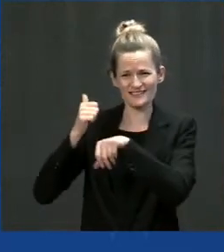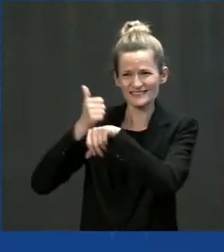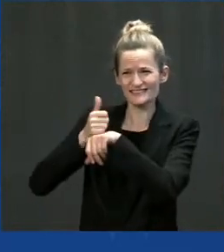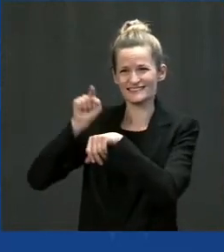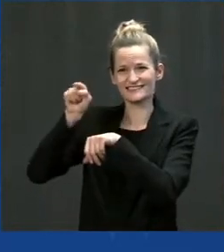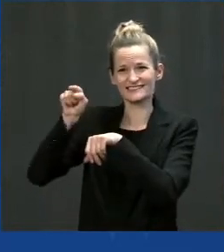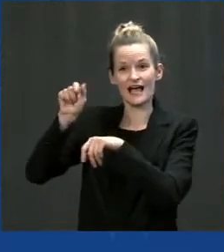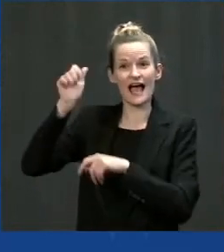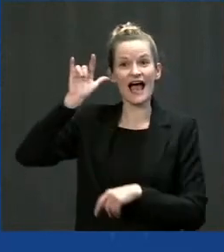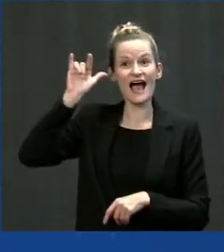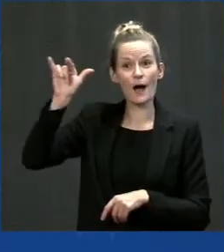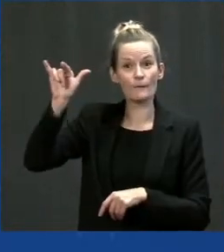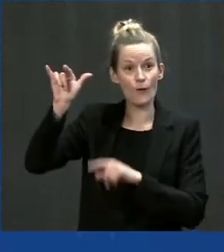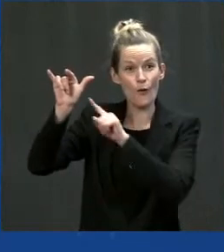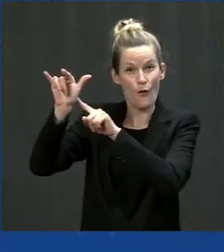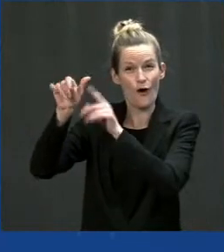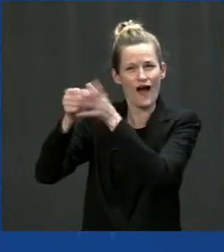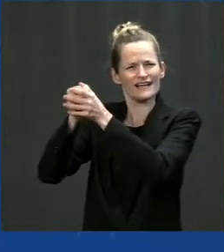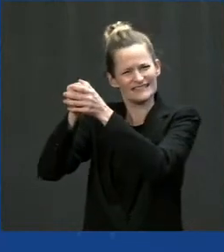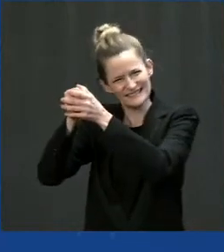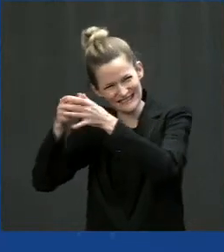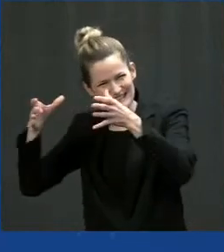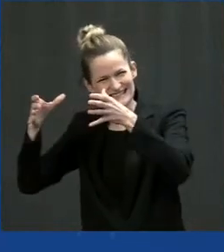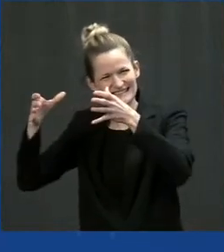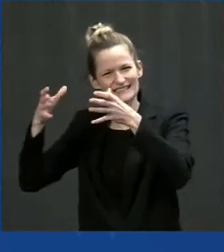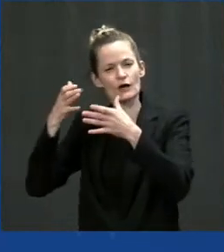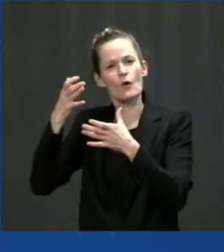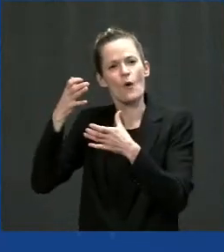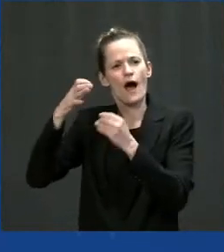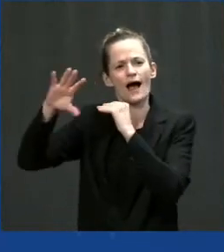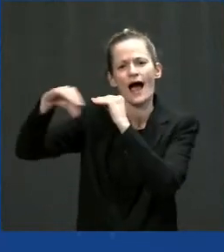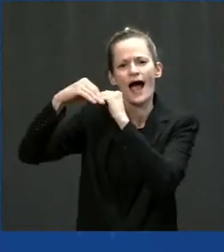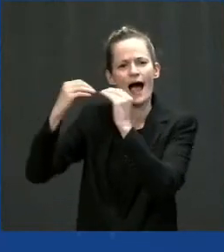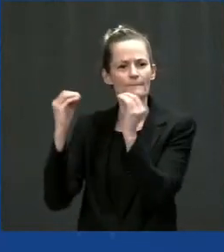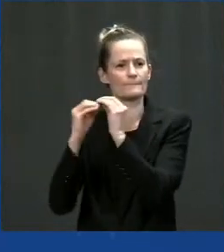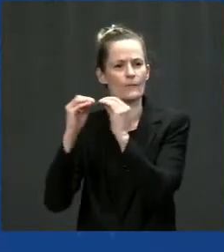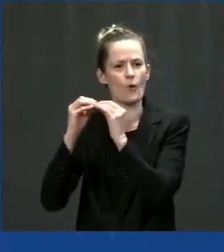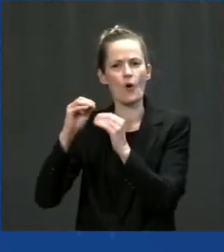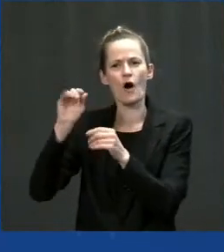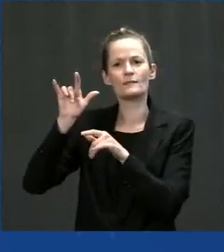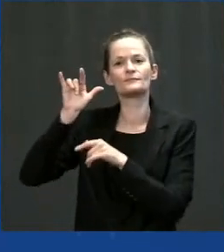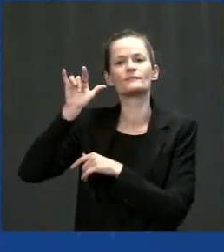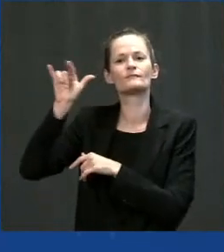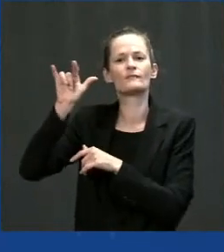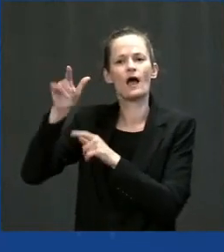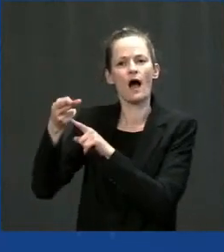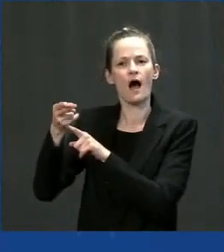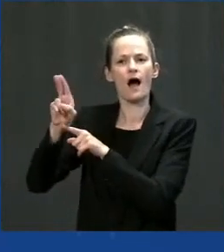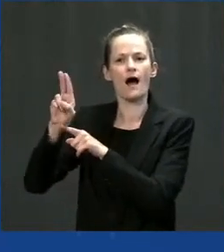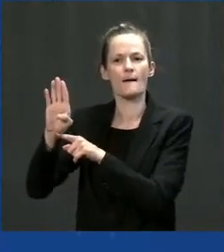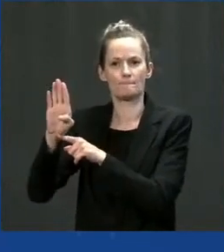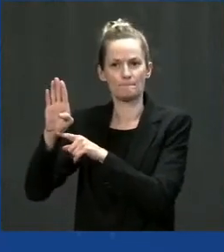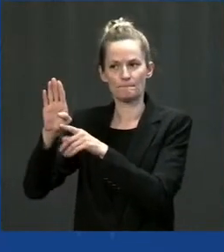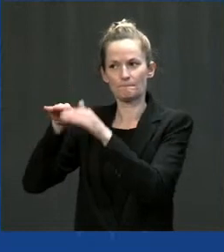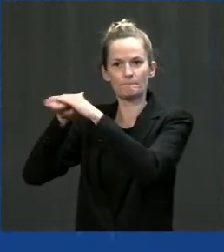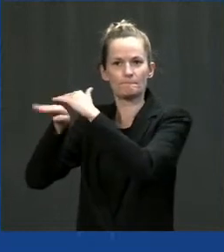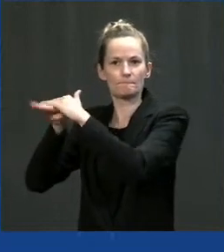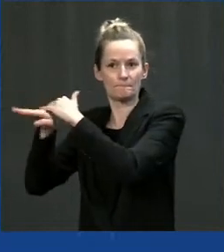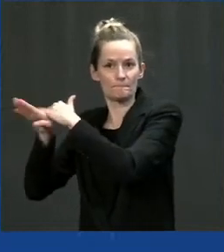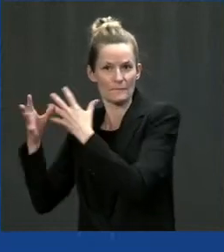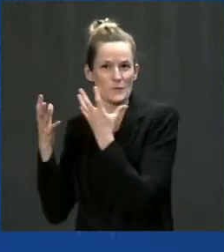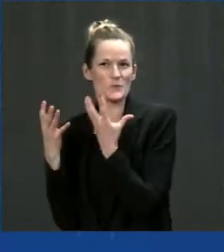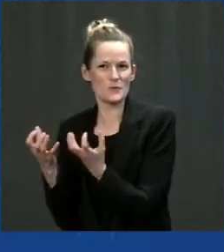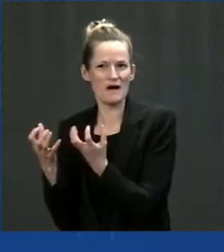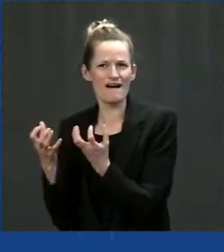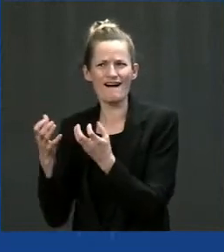our Fresno-Yosemite International Airport this coming year. And certainly this bill has the potential to expedite